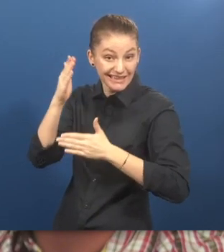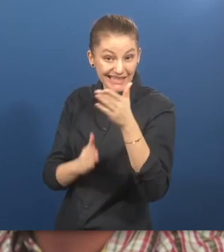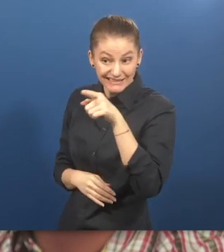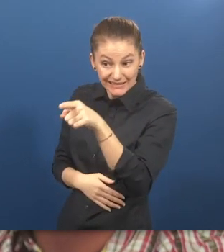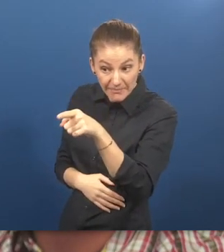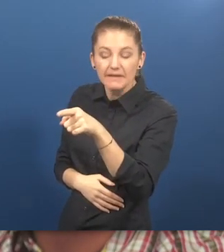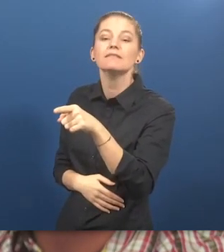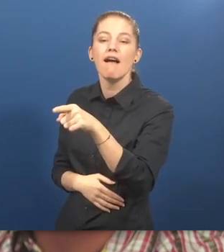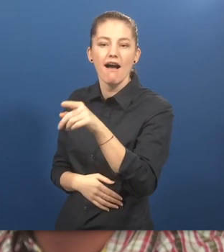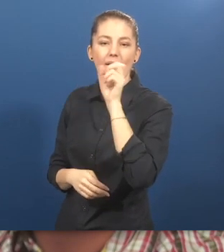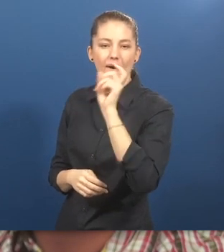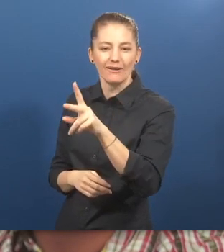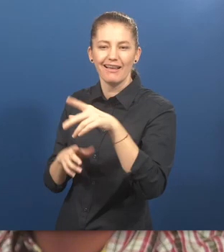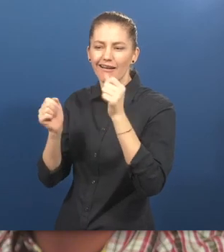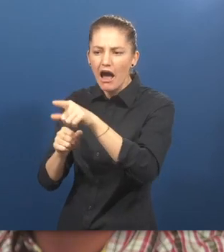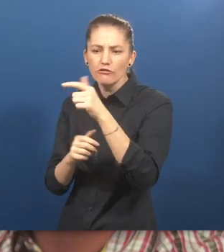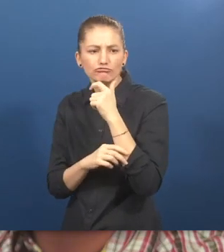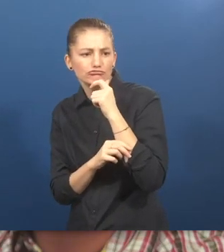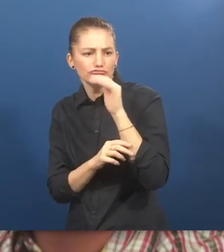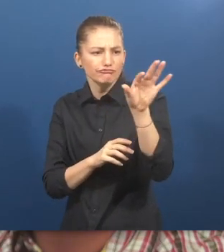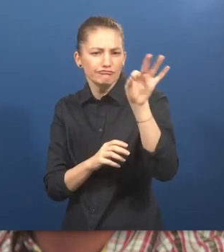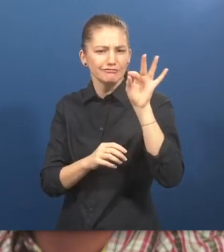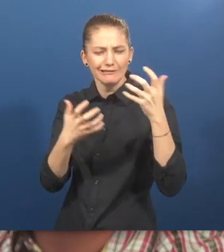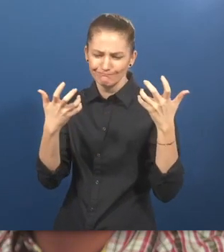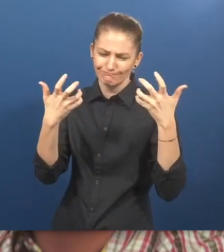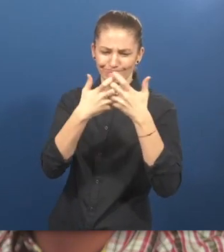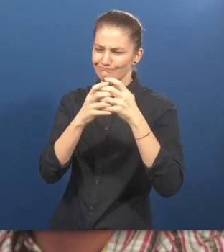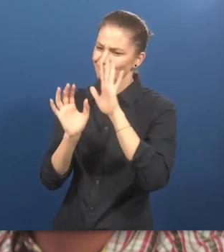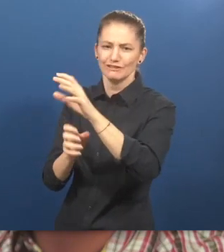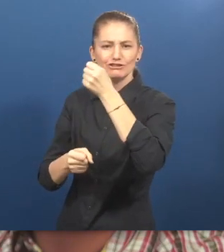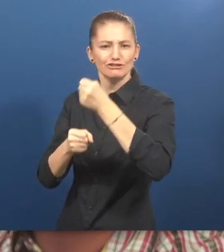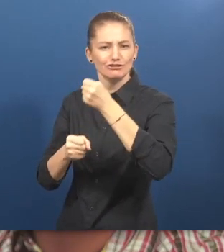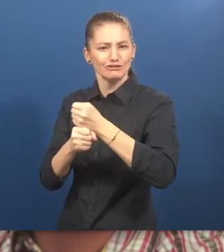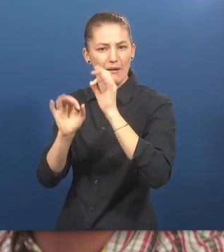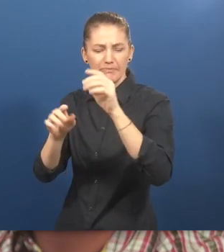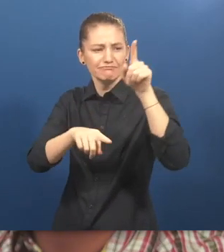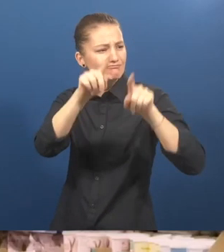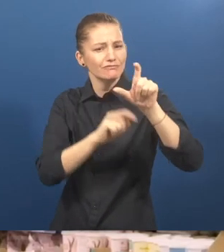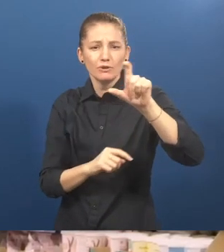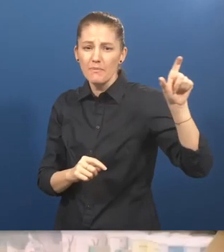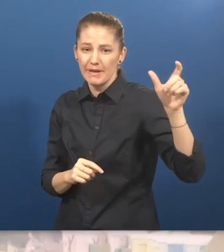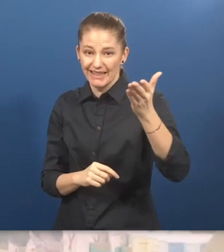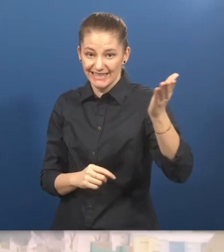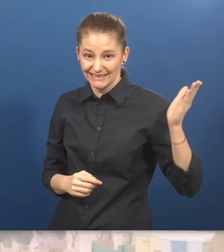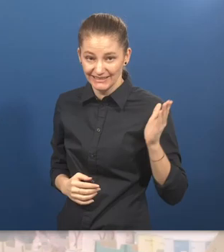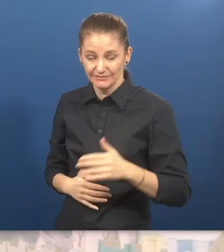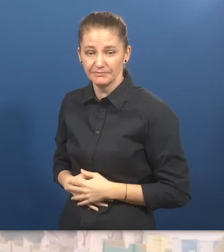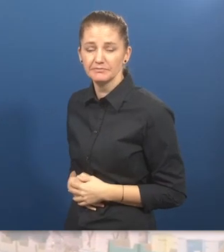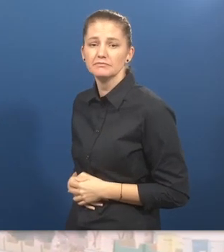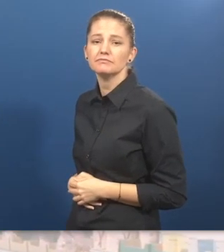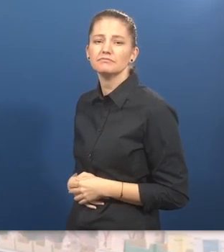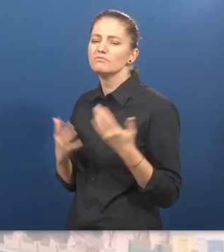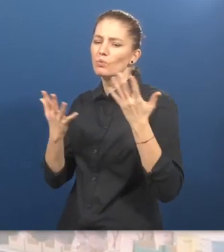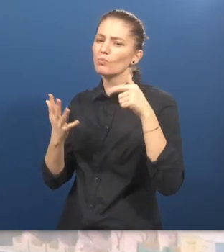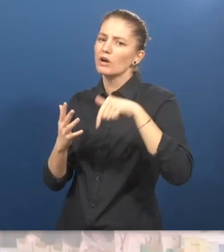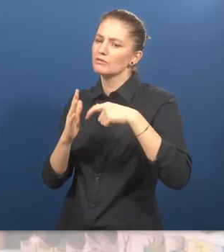intellectual disability, you can choose one of many hundred jobs in different companies. What is unique and innovative